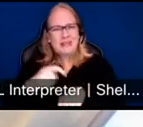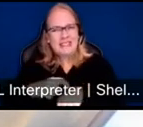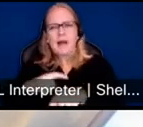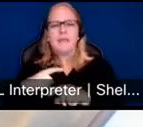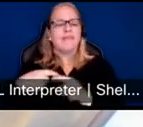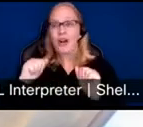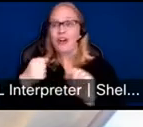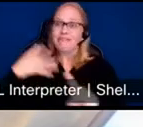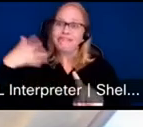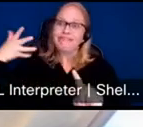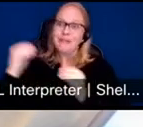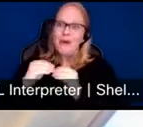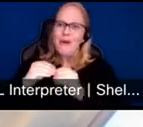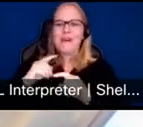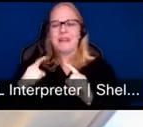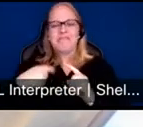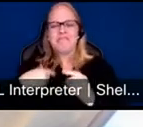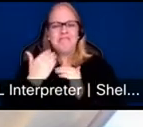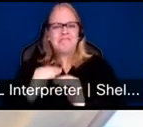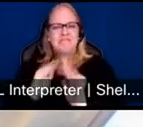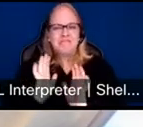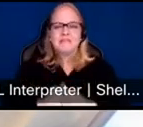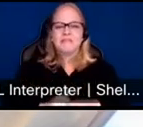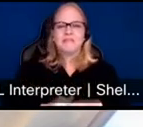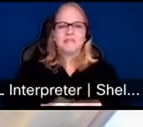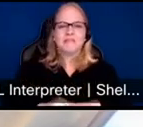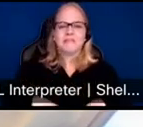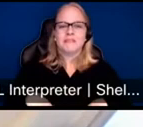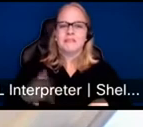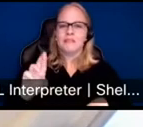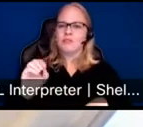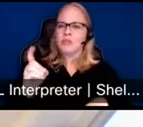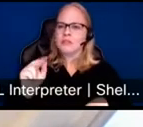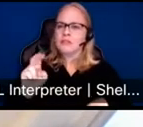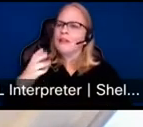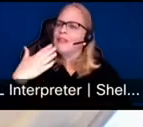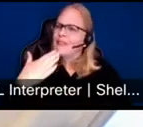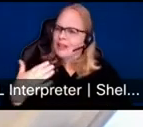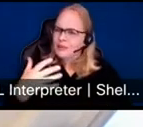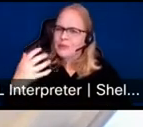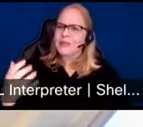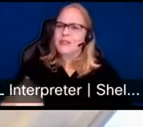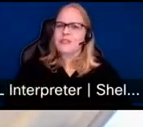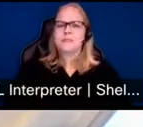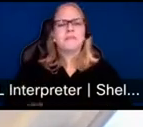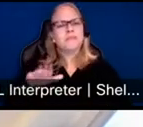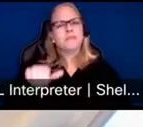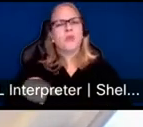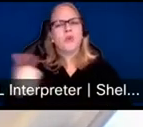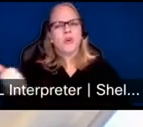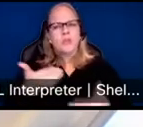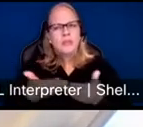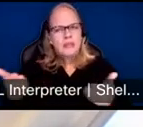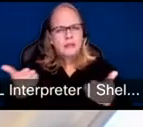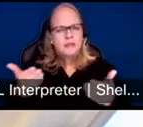discuss more further. Thank you so much. The other thing I wanted to ask you is talk to me about